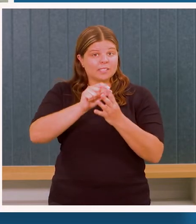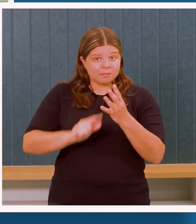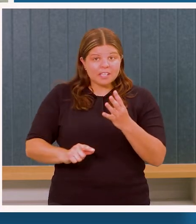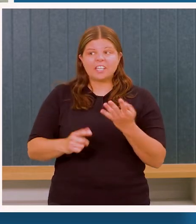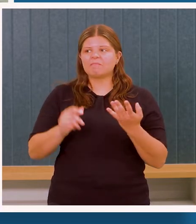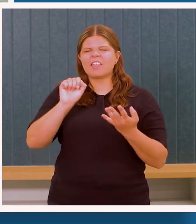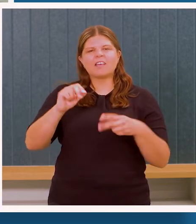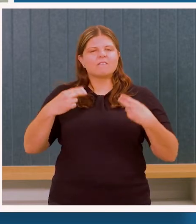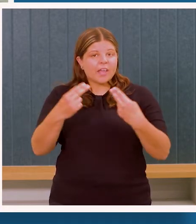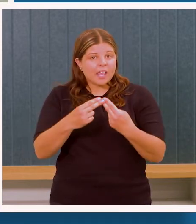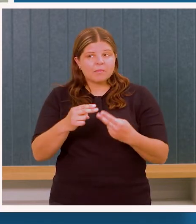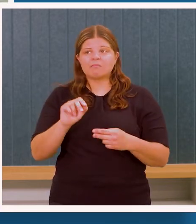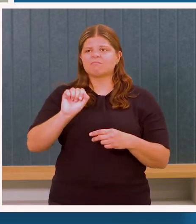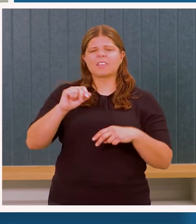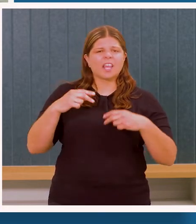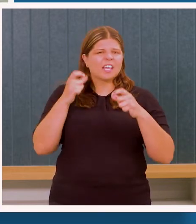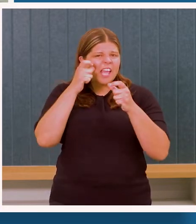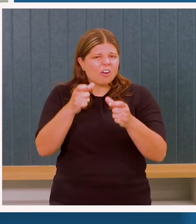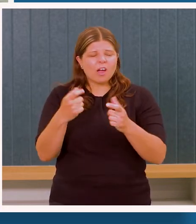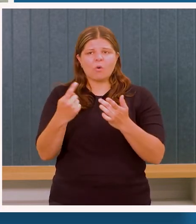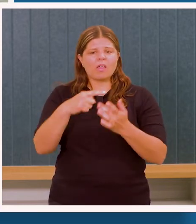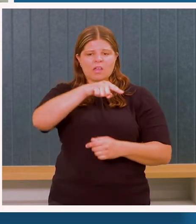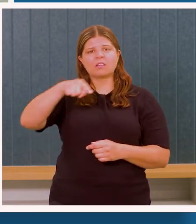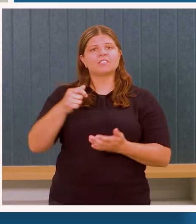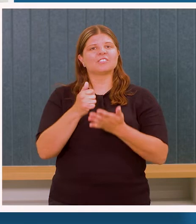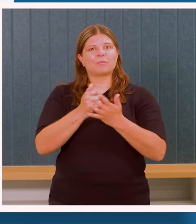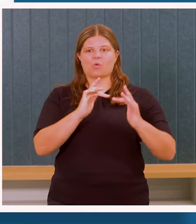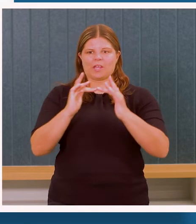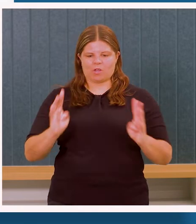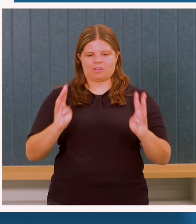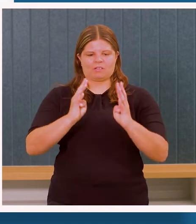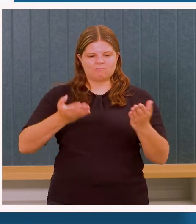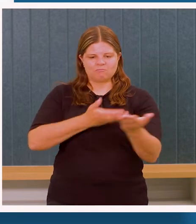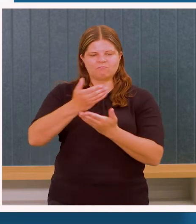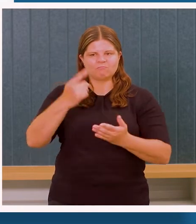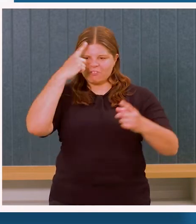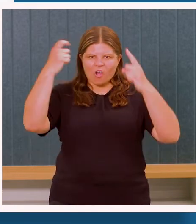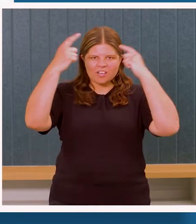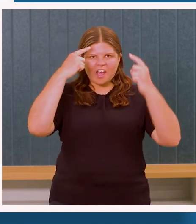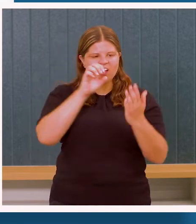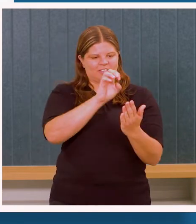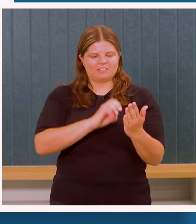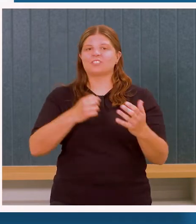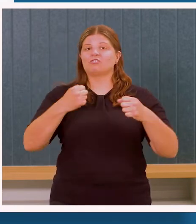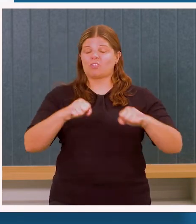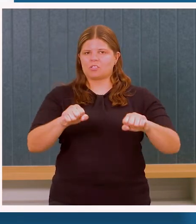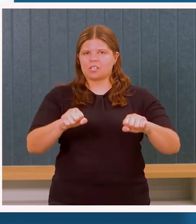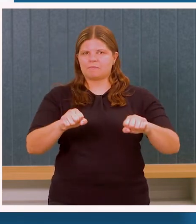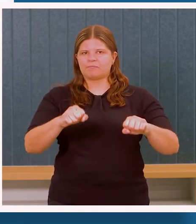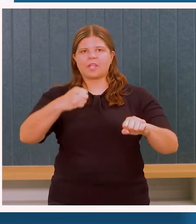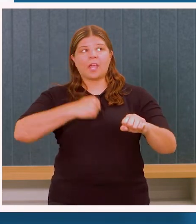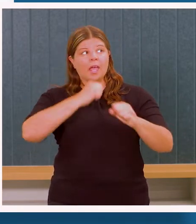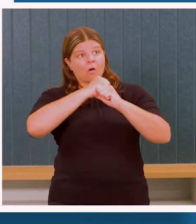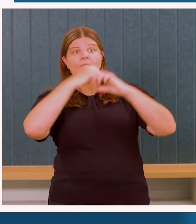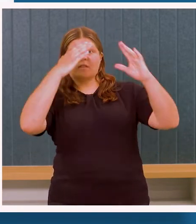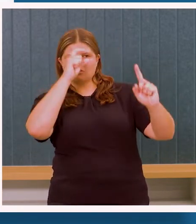families, carers and support networks. The primary vision of our strategy is to make sure that people with disability